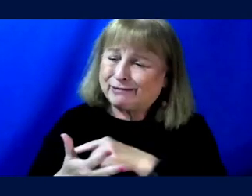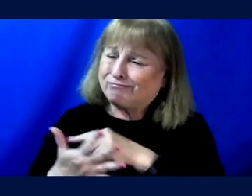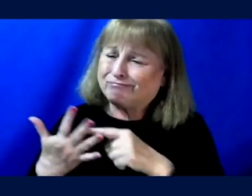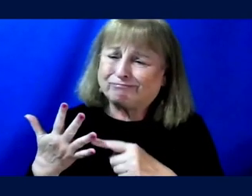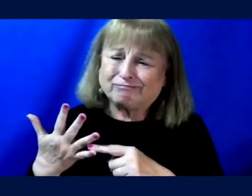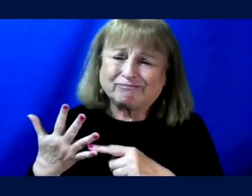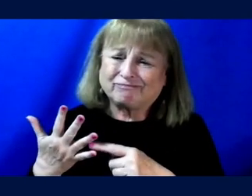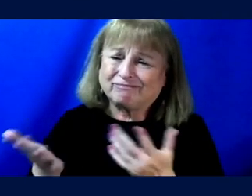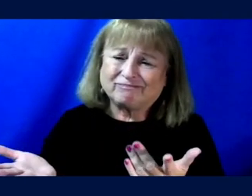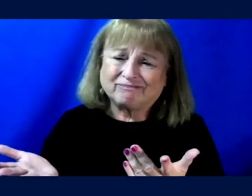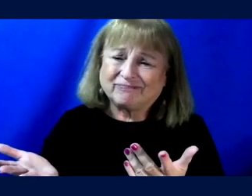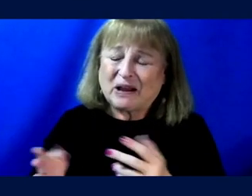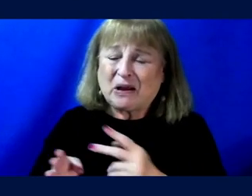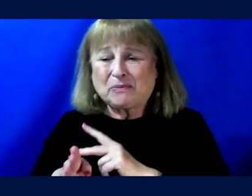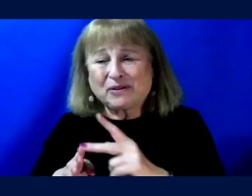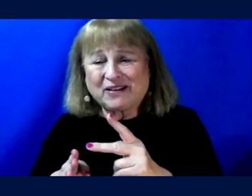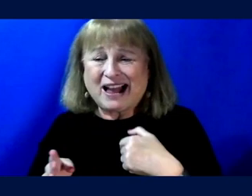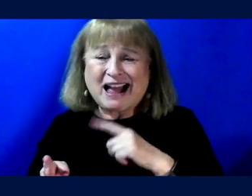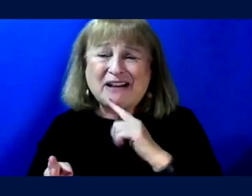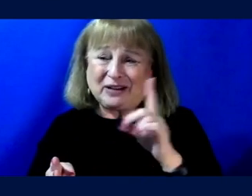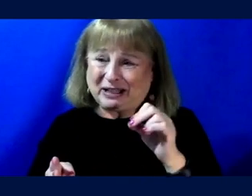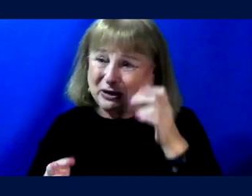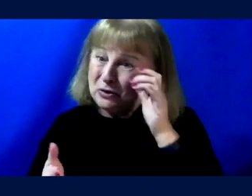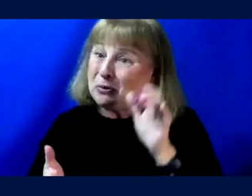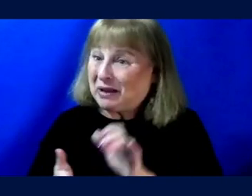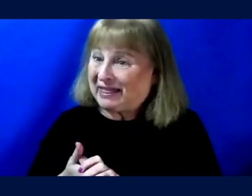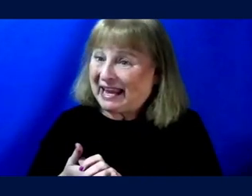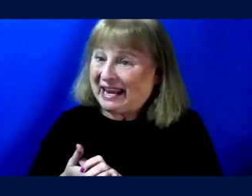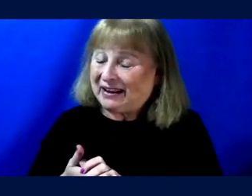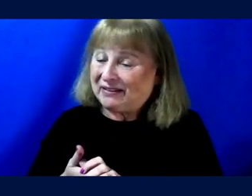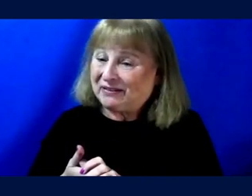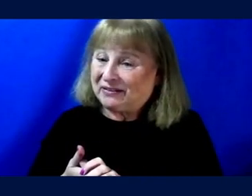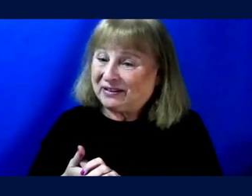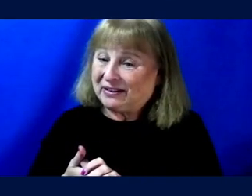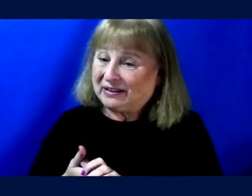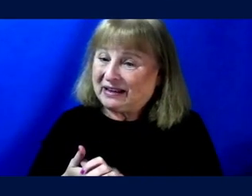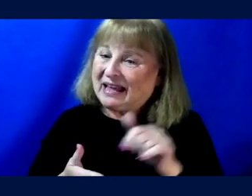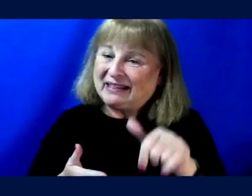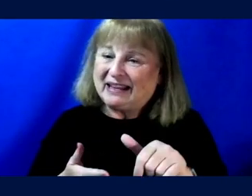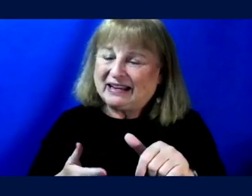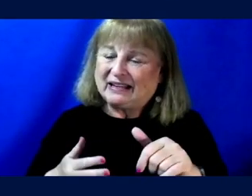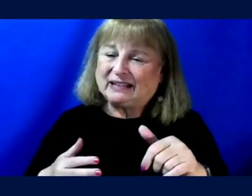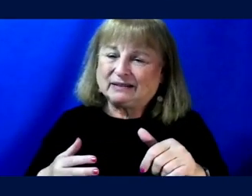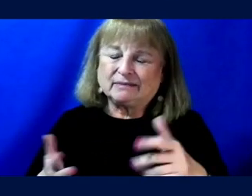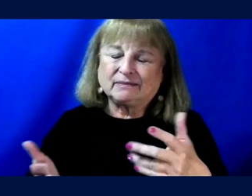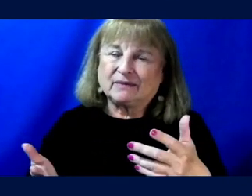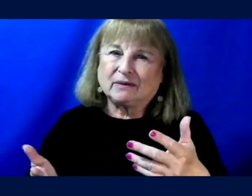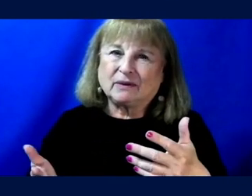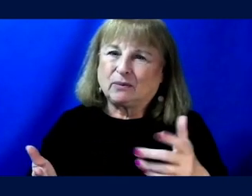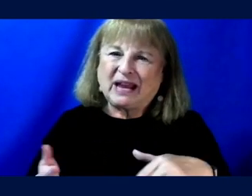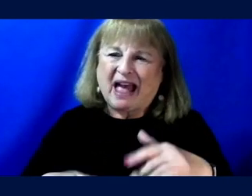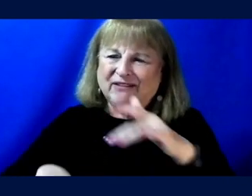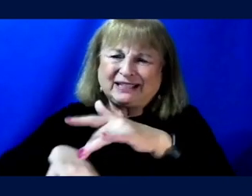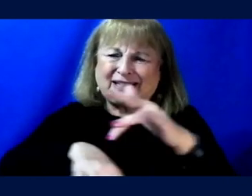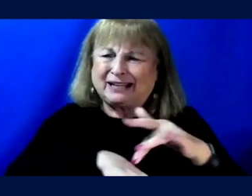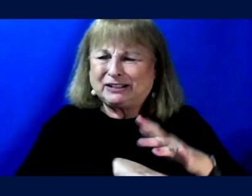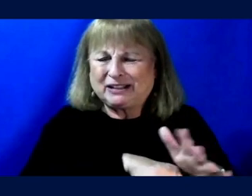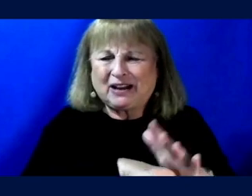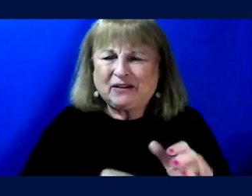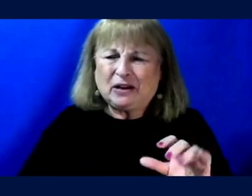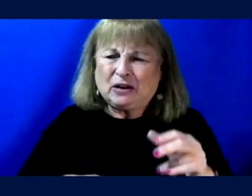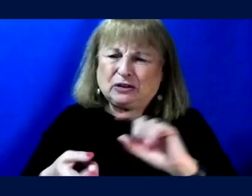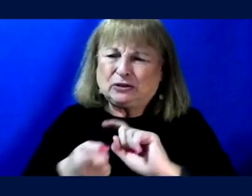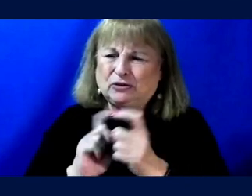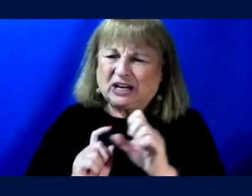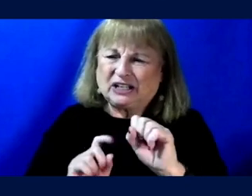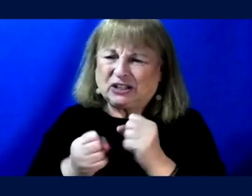you know, professions. I really do believe that, um, these are levers that we haven't pulled on to change societal views